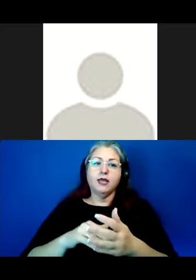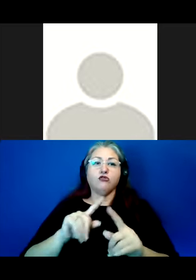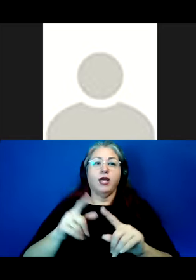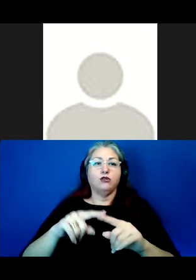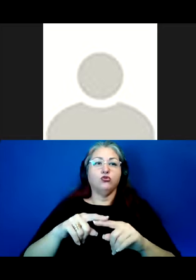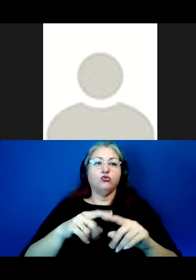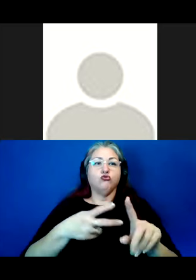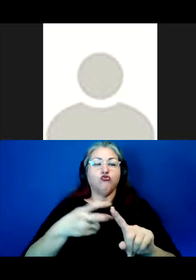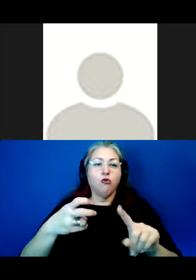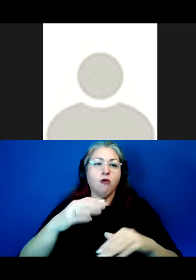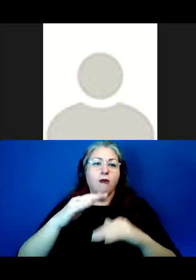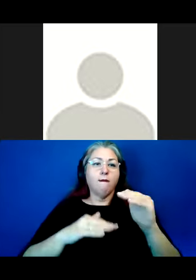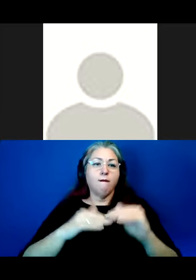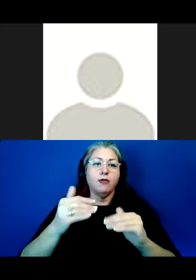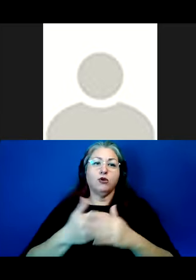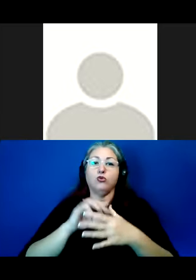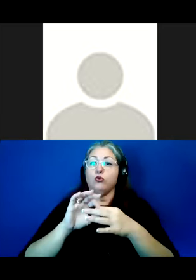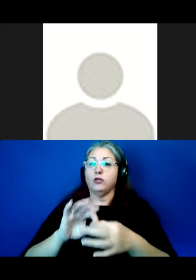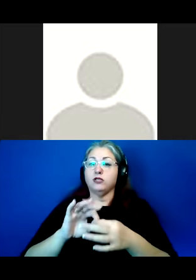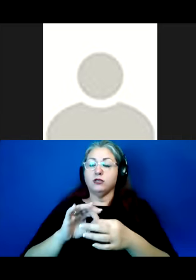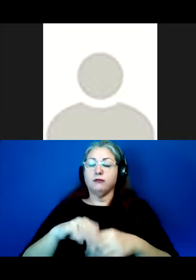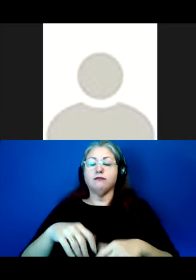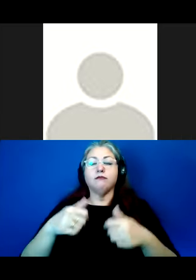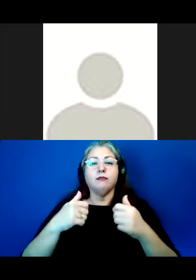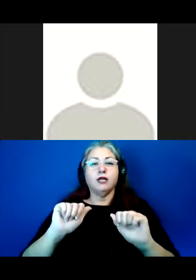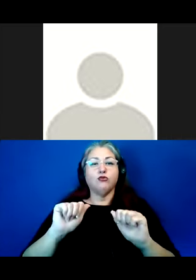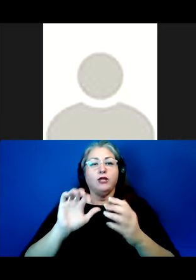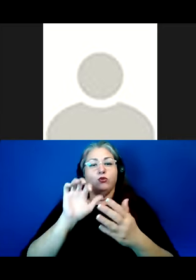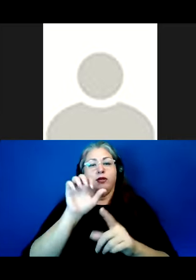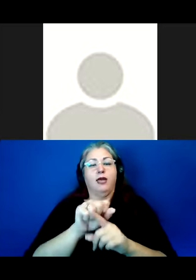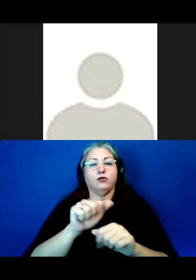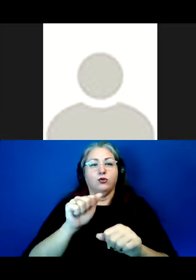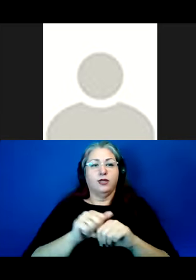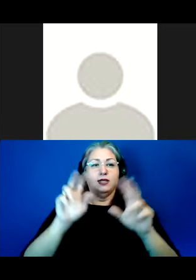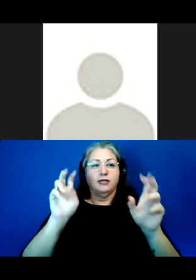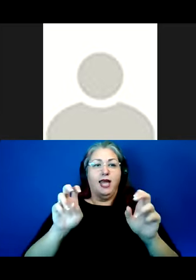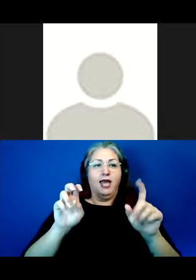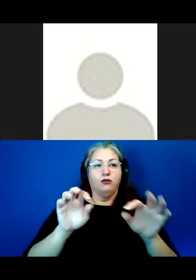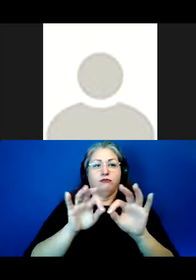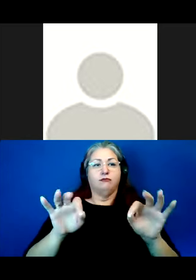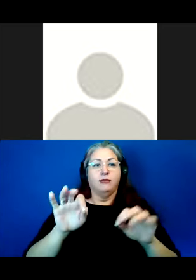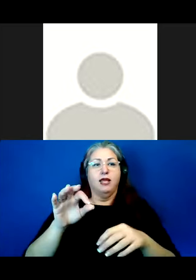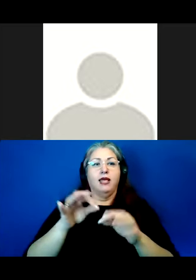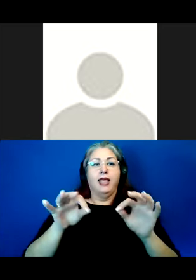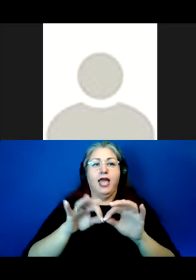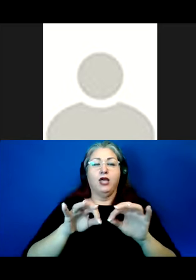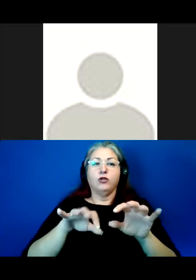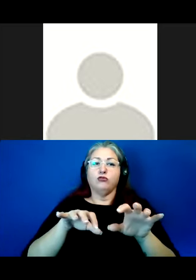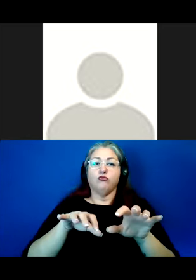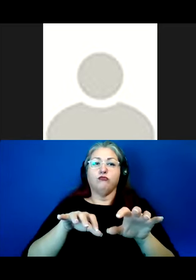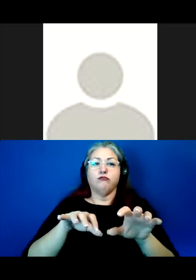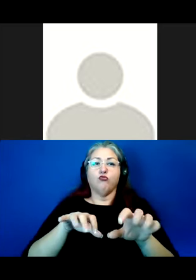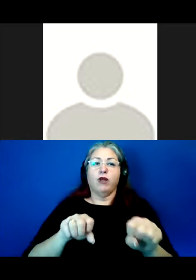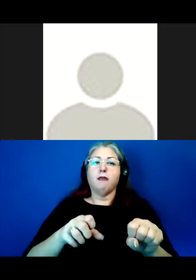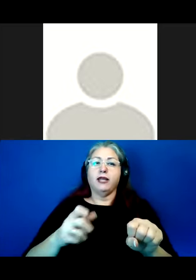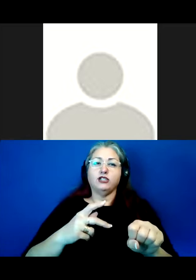building relationships. I tried to capture this through the title, Language Reclamation Through Relational Language Work. And in a bit,